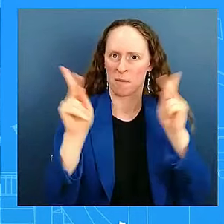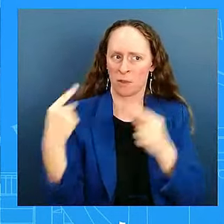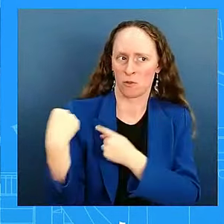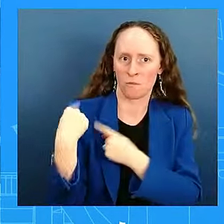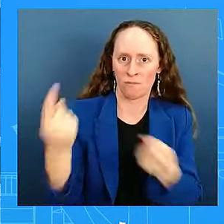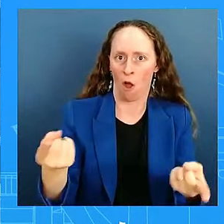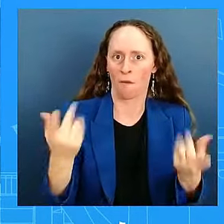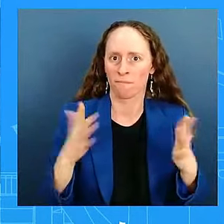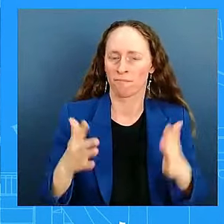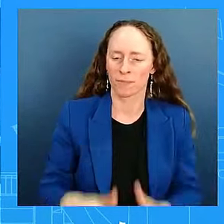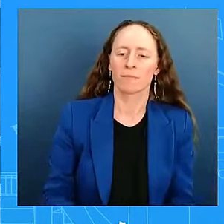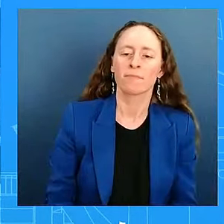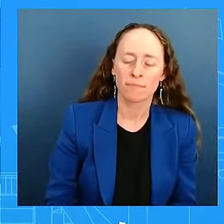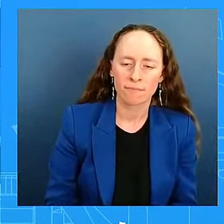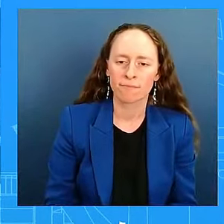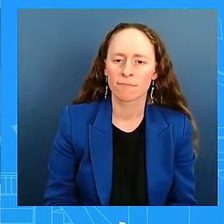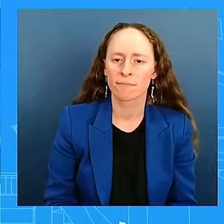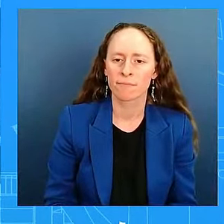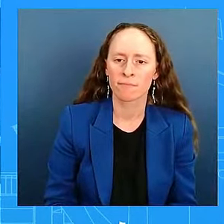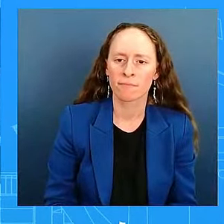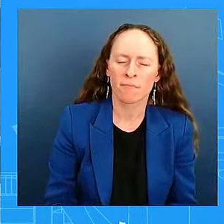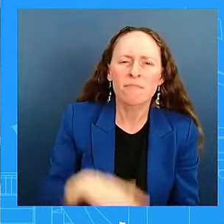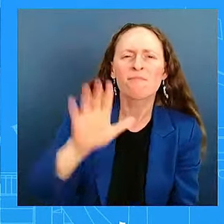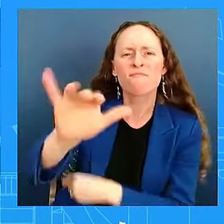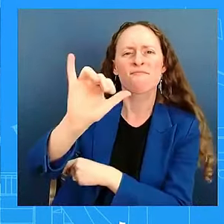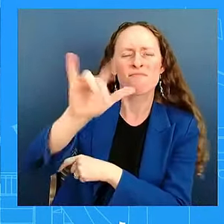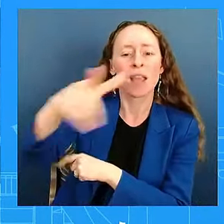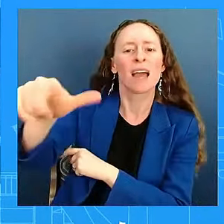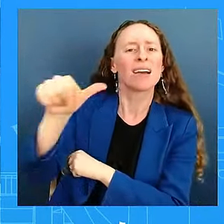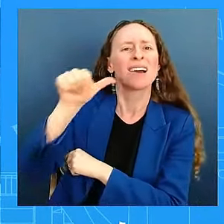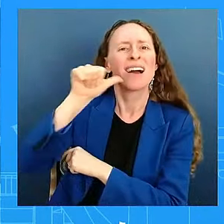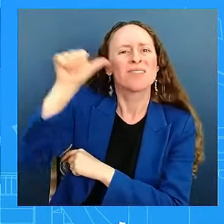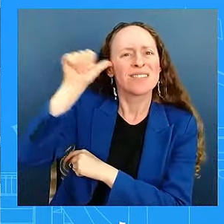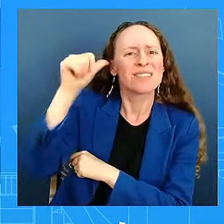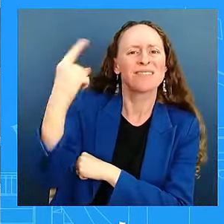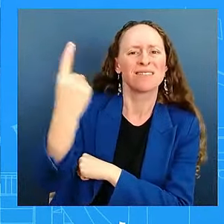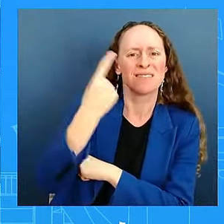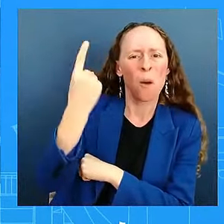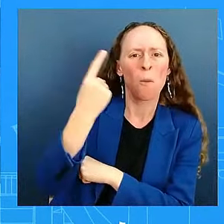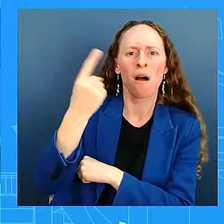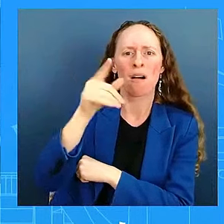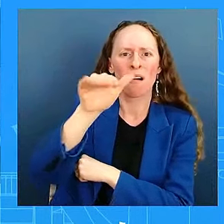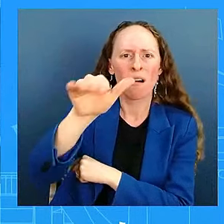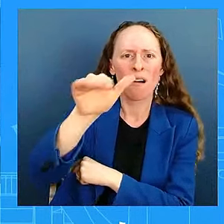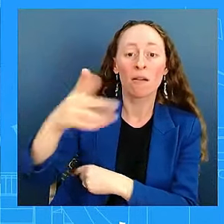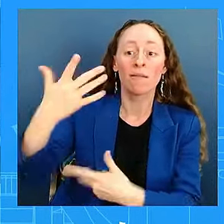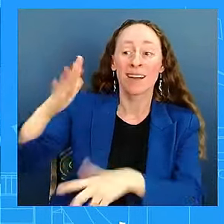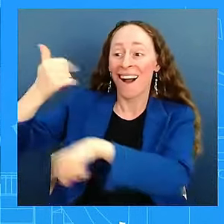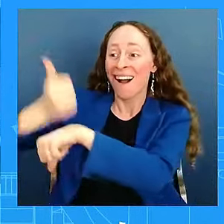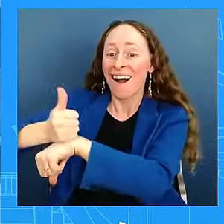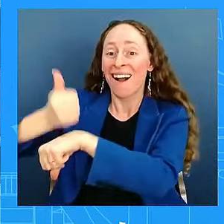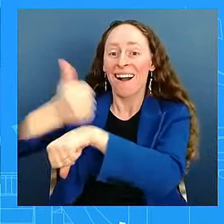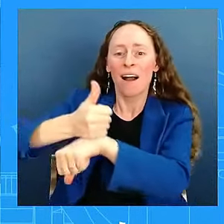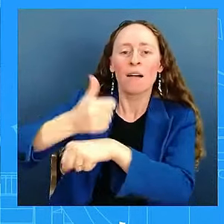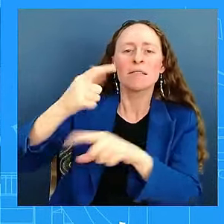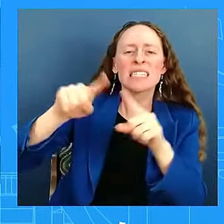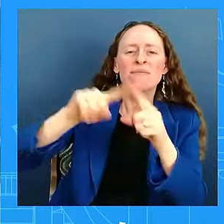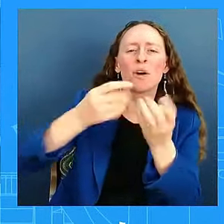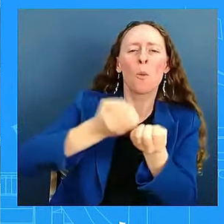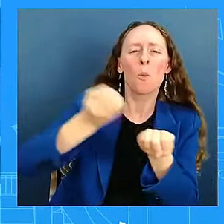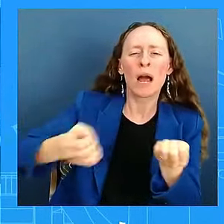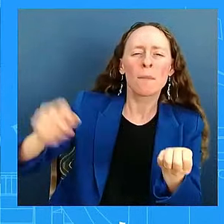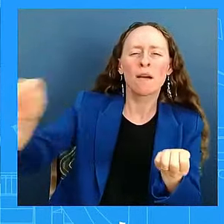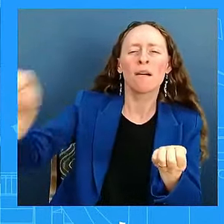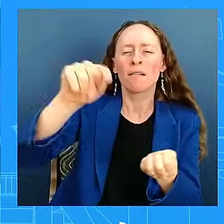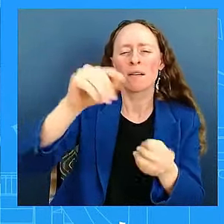-positioned in other parts of the country. There were many assets in the Big Bend region of Florida, some in North Carolina, but should the government have